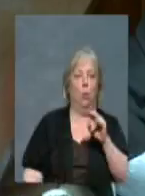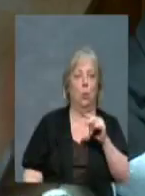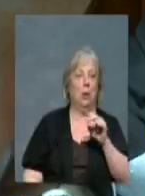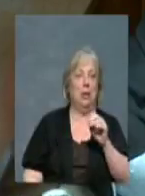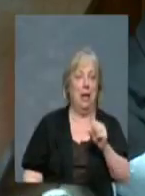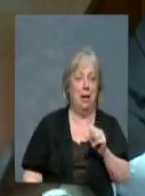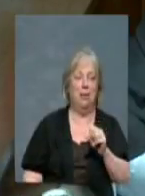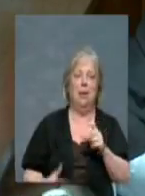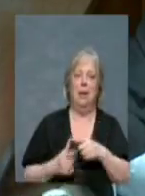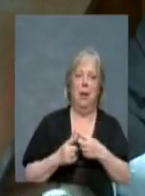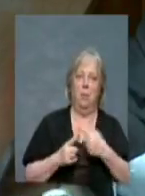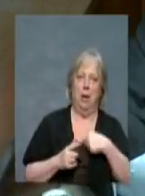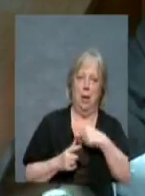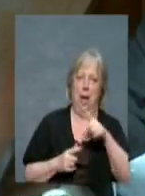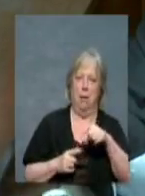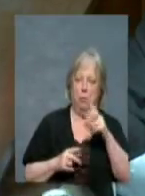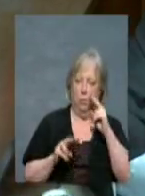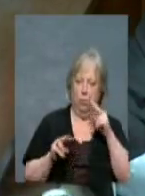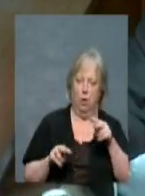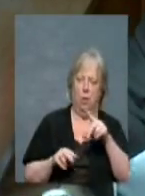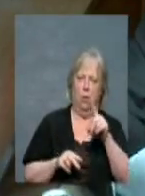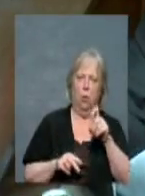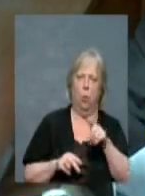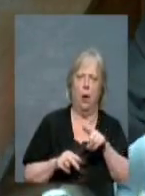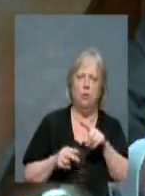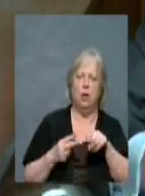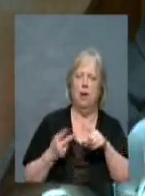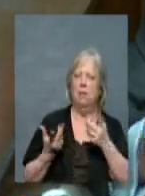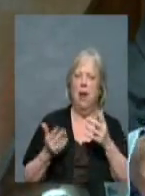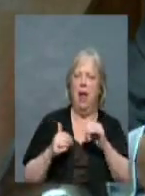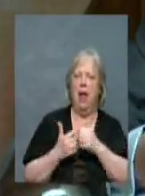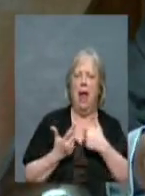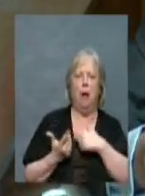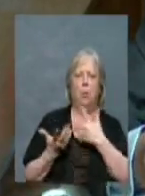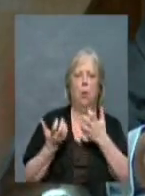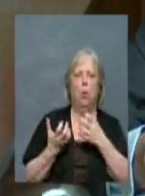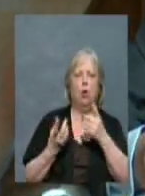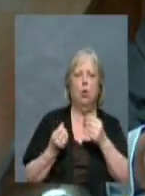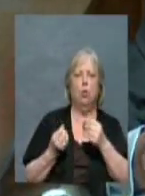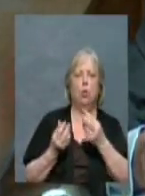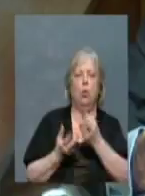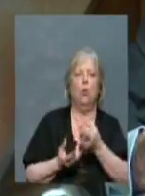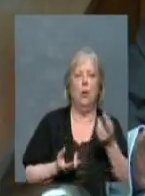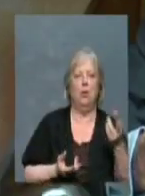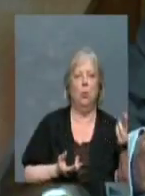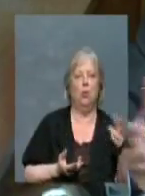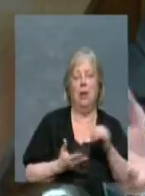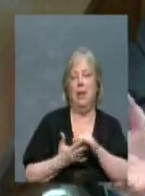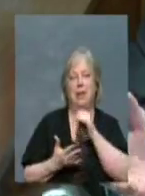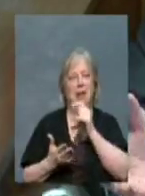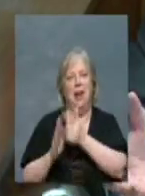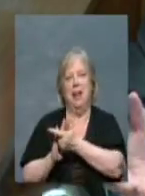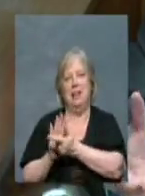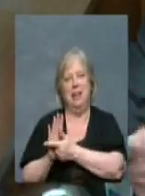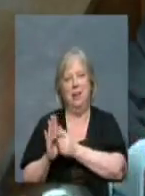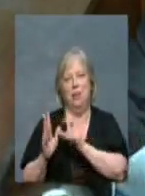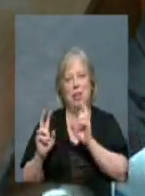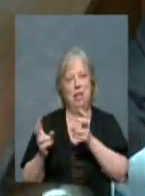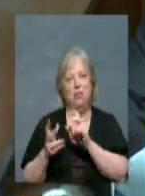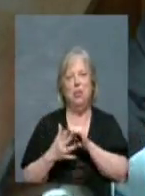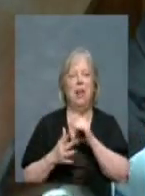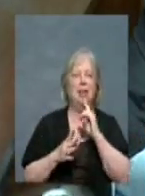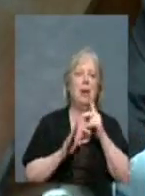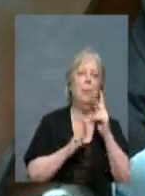So, then we have to look at the question of how do we want to do the resources, and that's not a legal issue, that's a policy issue,